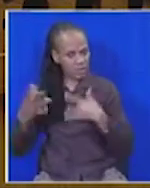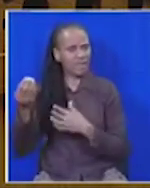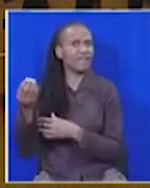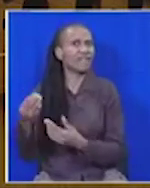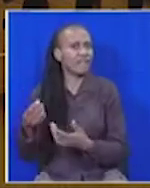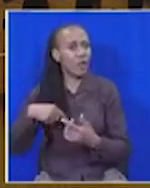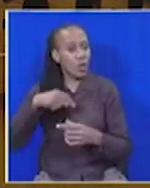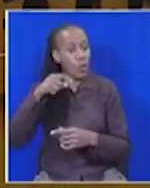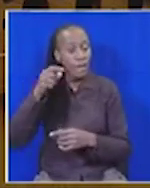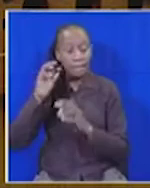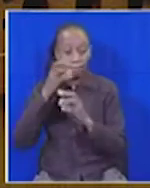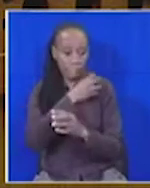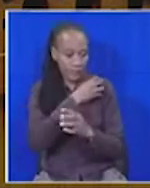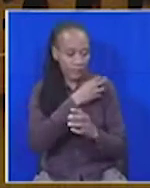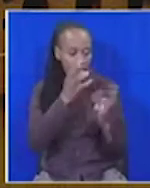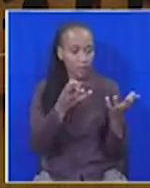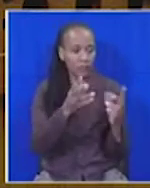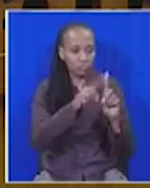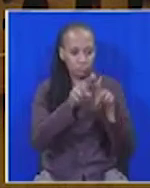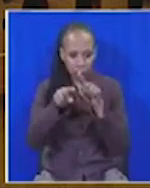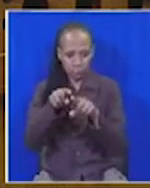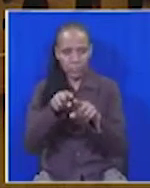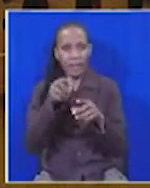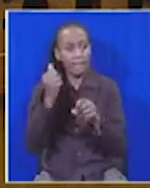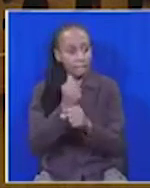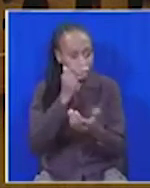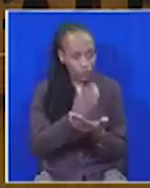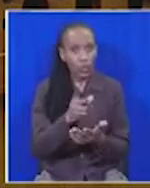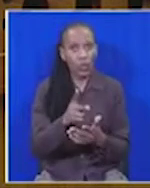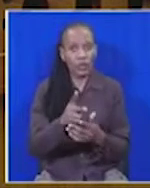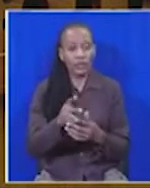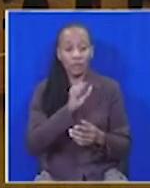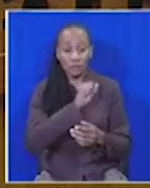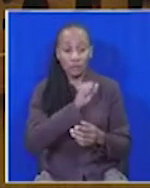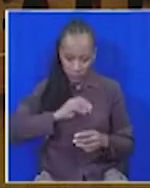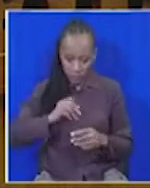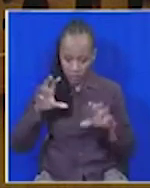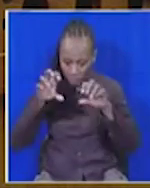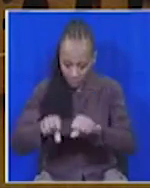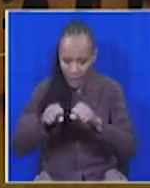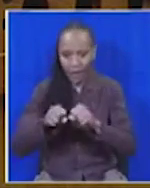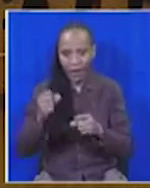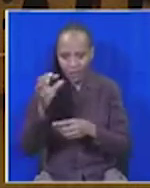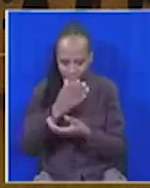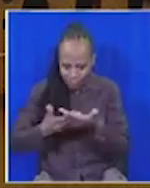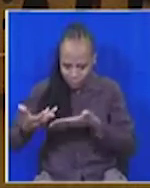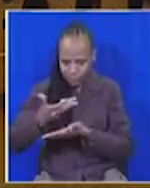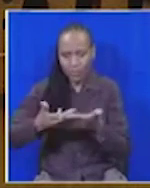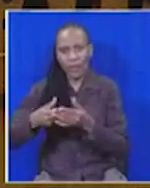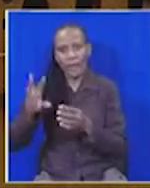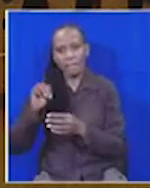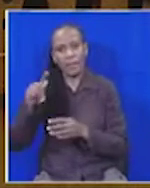Ministers, your parliamentary officers are on the ball and interact with us as members of Parliament.